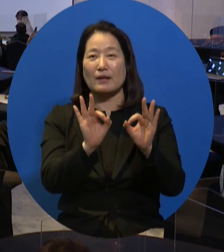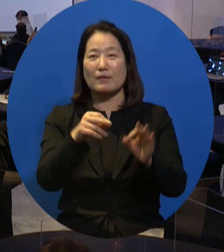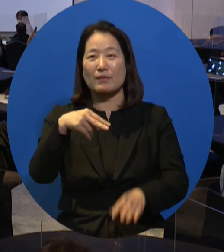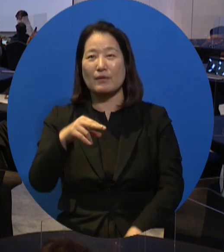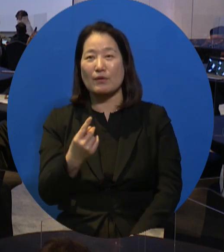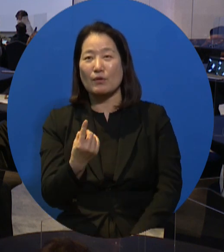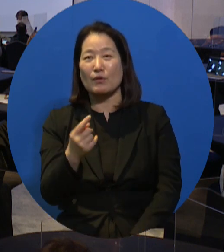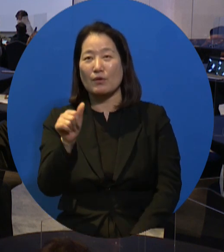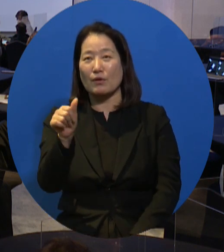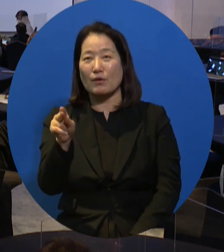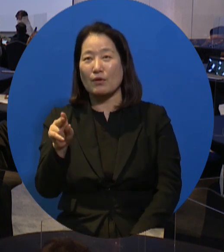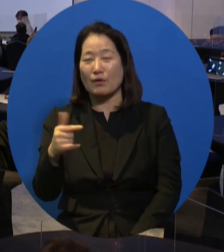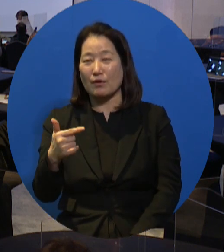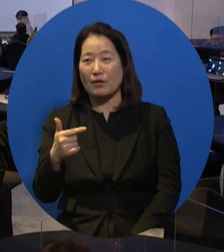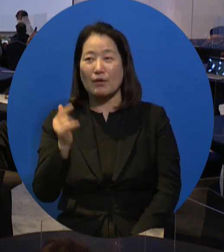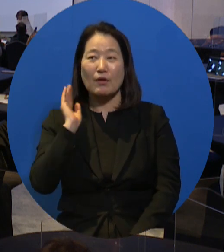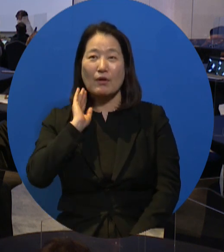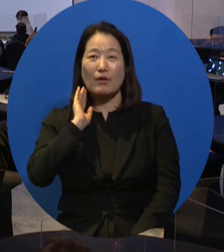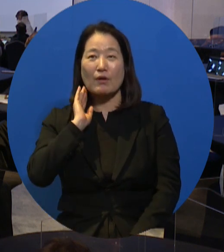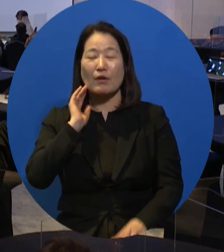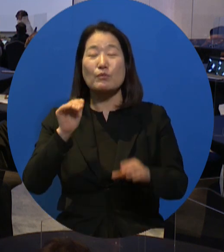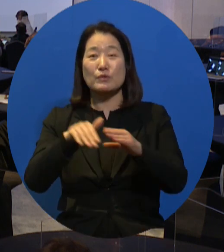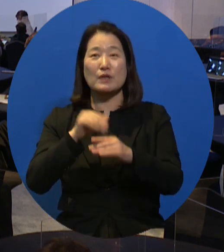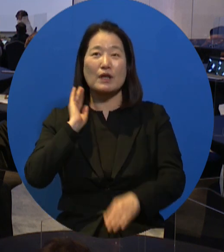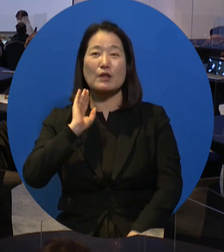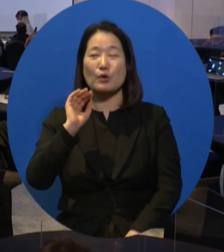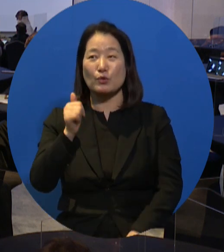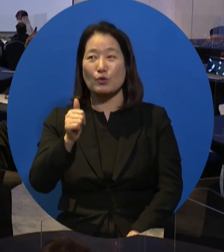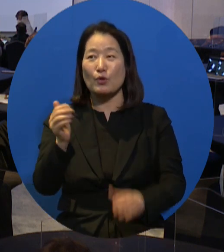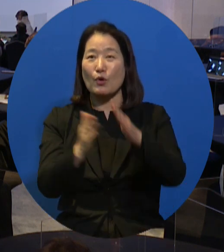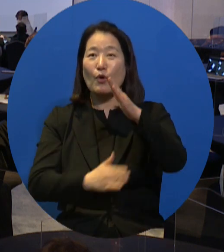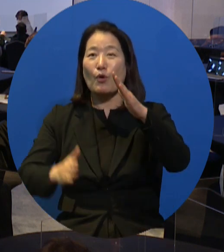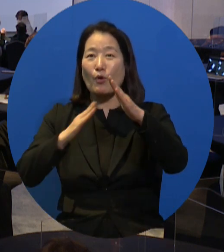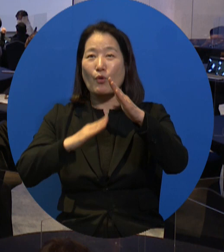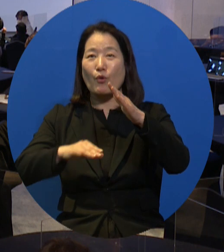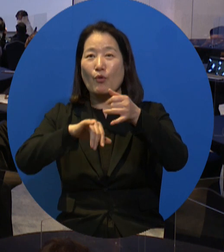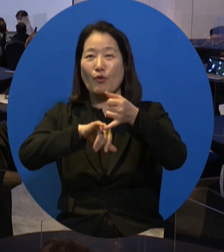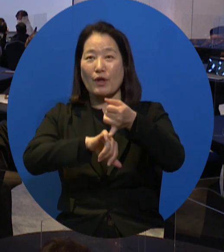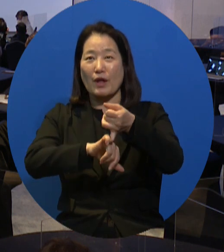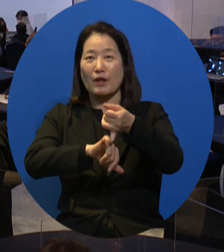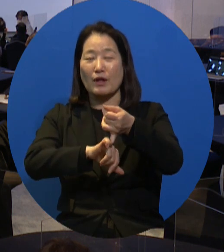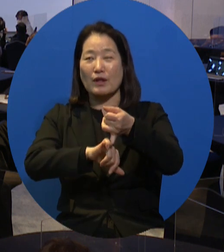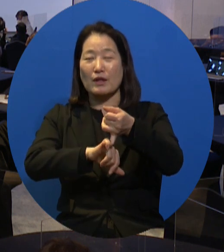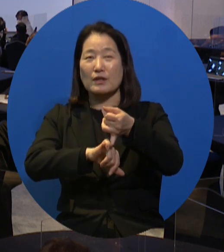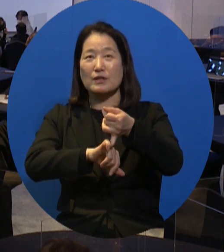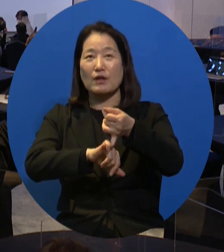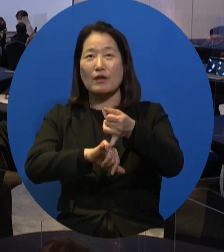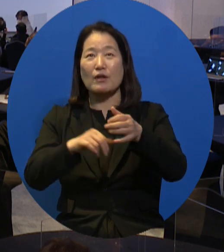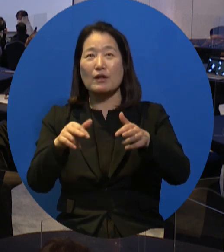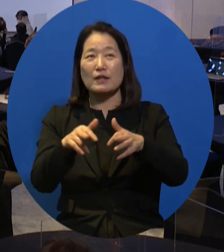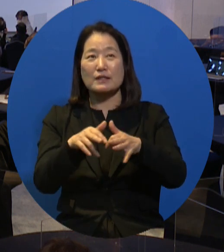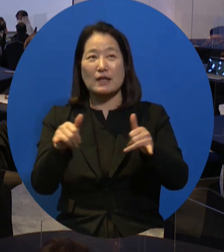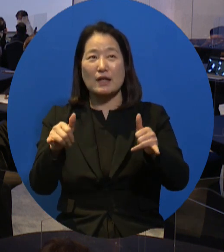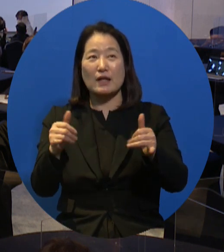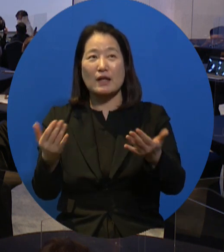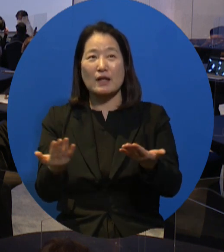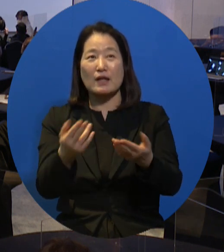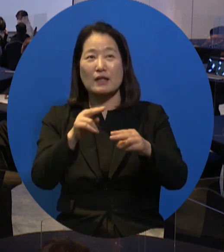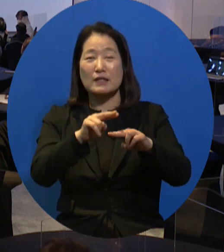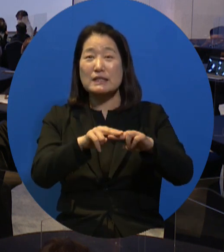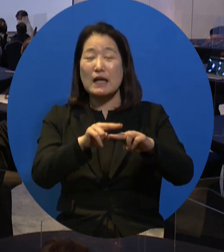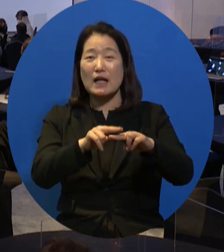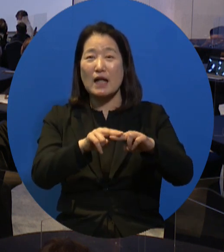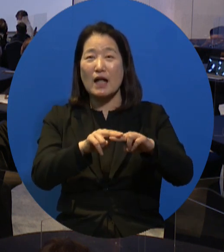And also a question to Mr. Kim was about President Moon's policy of creating more than 800,000 jobs